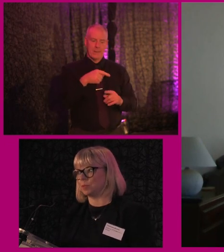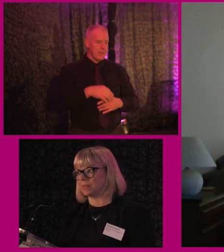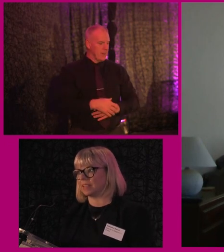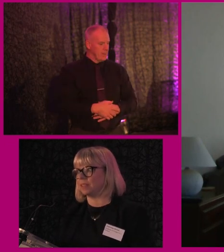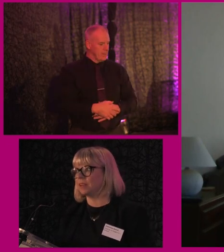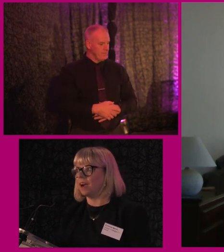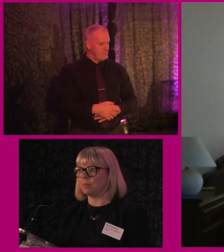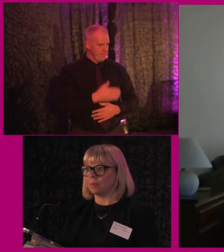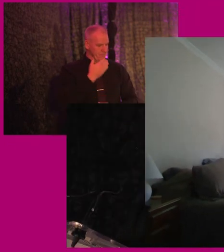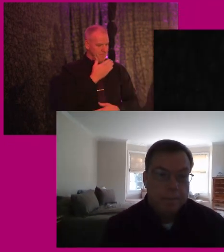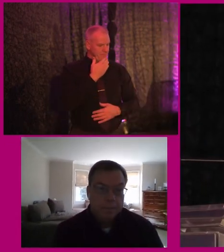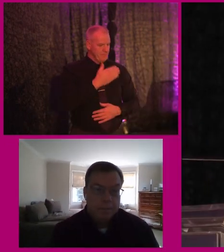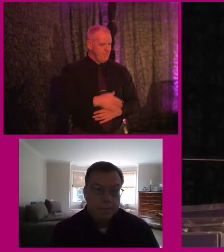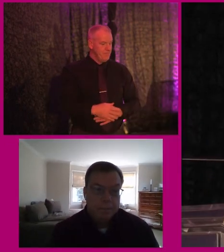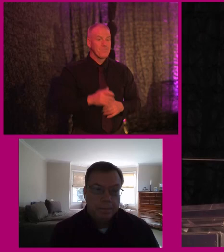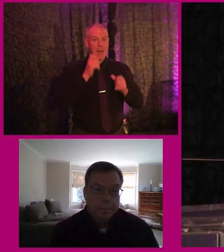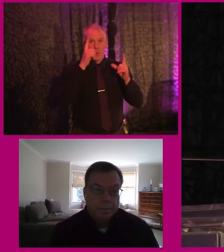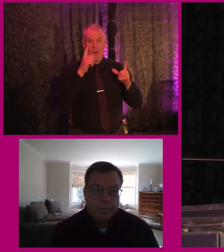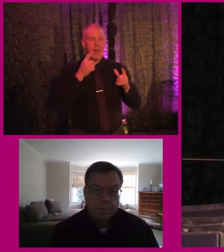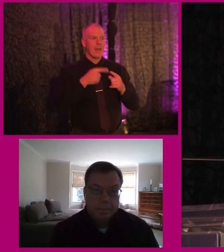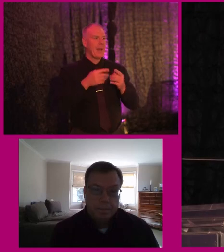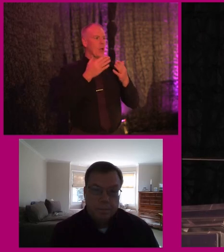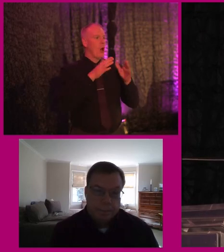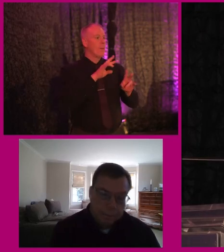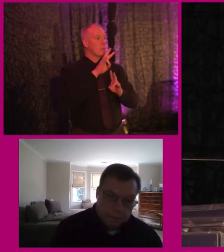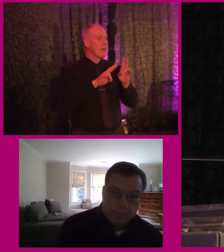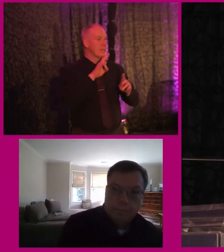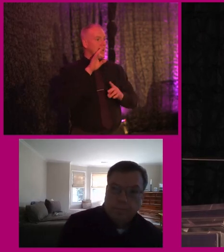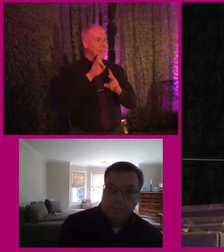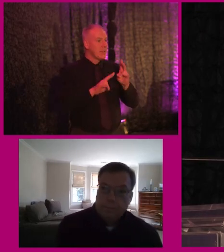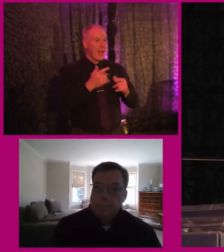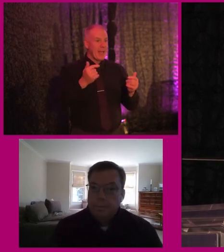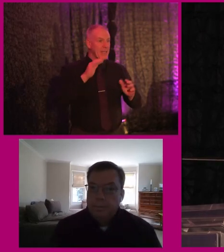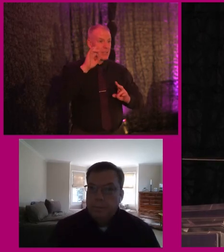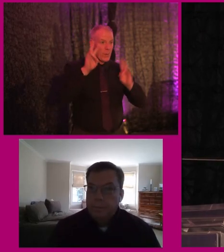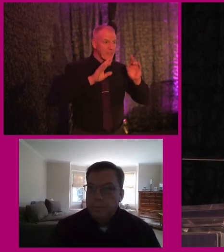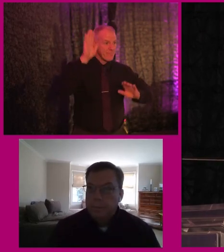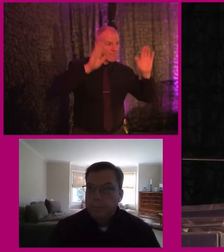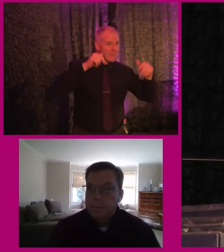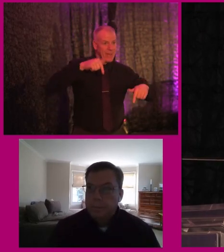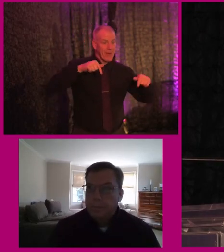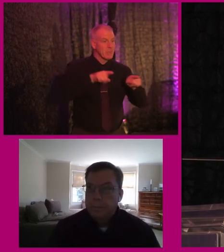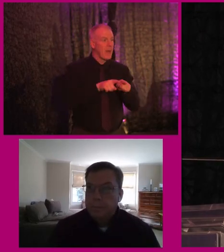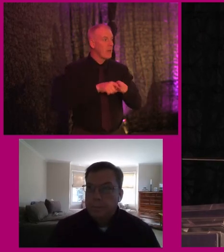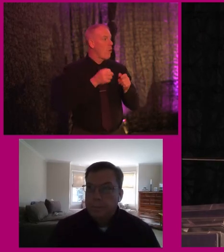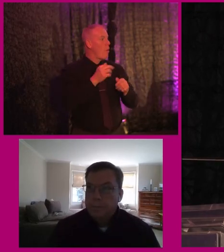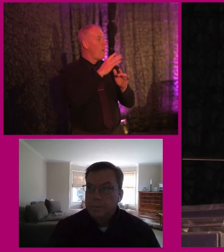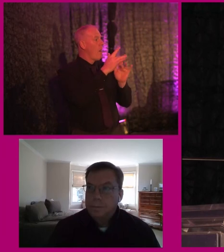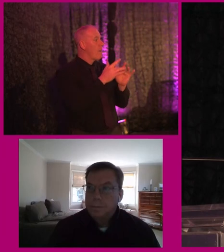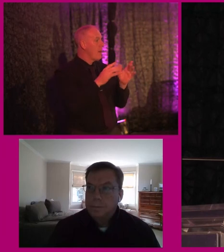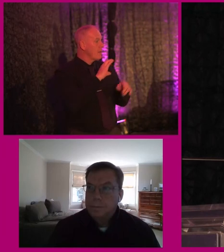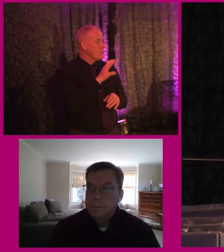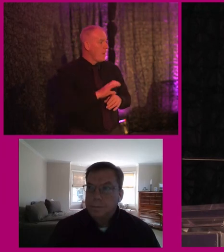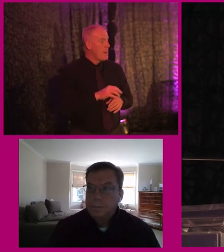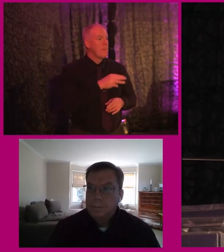Super, thank you. I'm conscious it is an open Q&A session, so if there are any questions within the room or any questions on the Zoom,